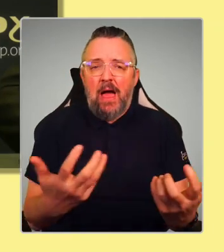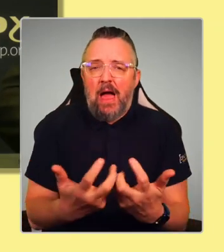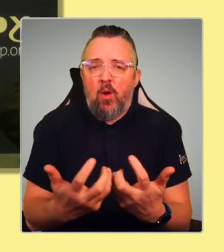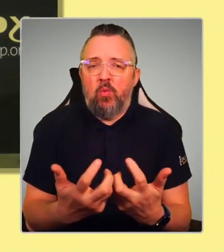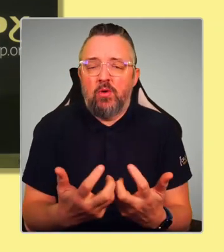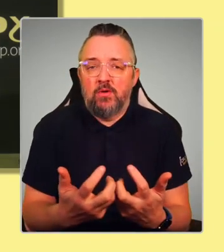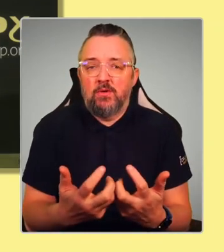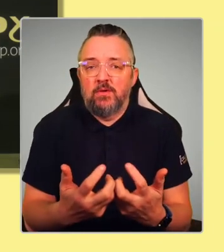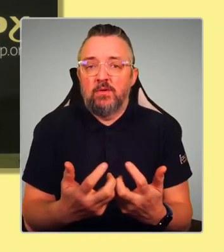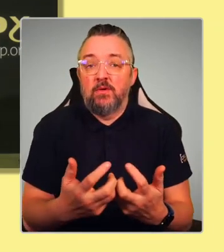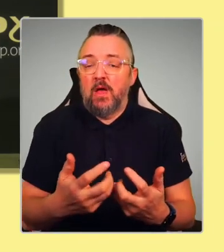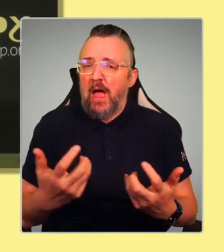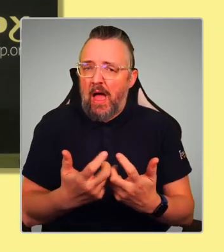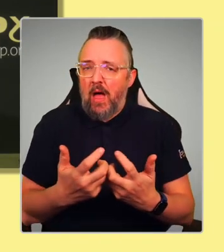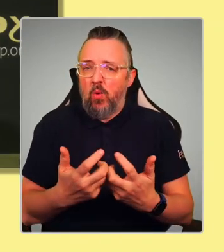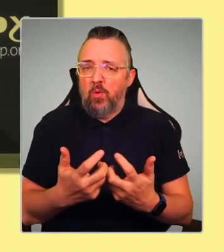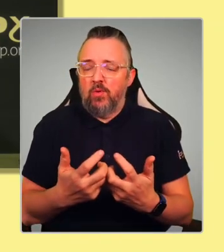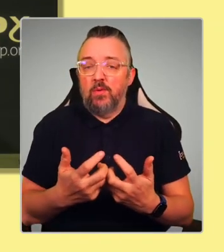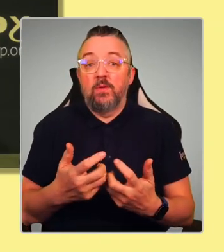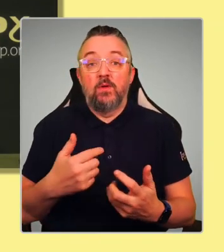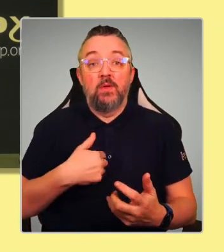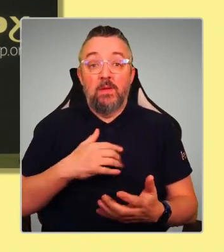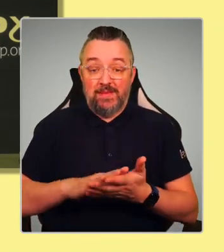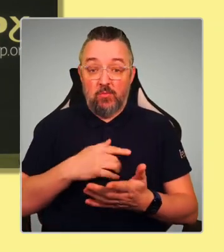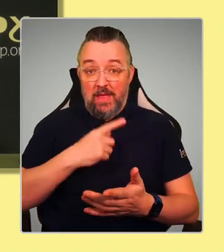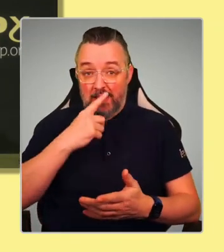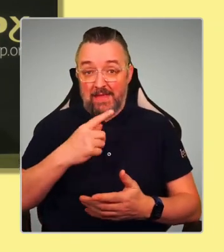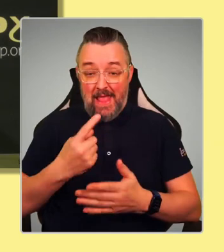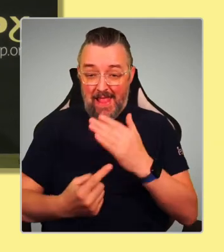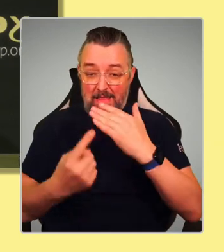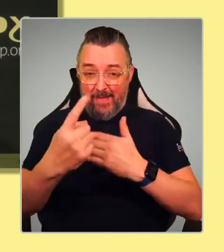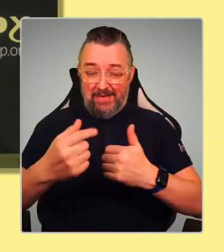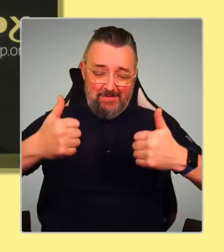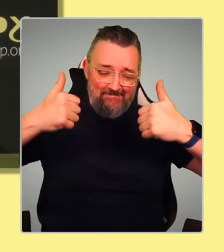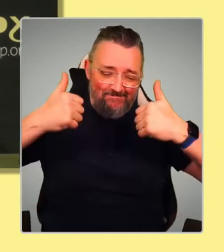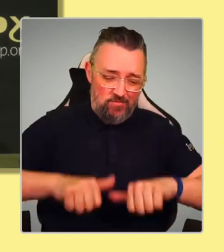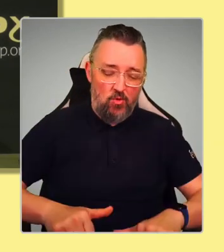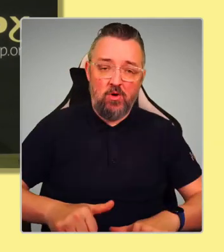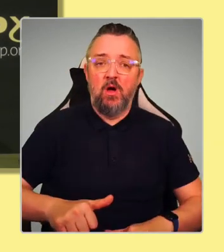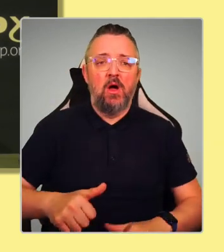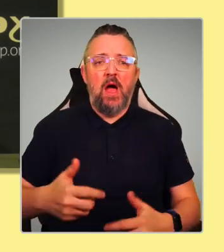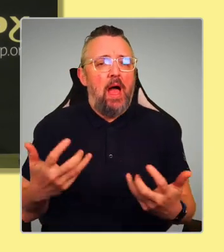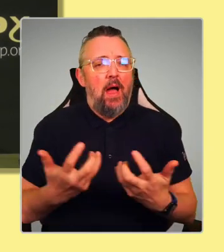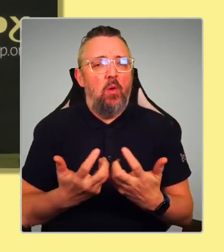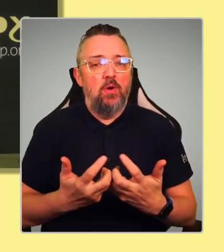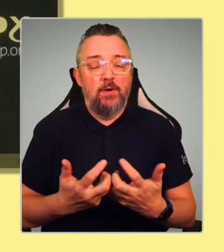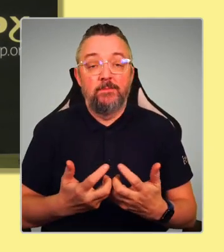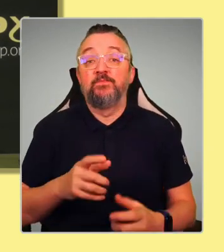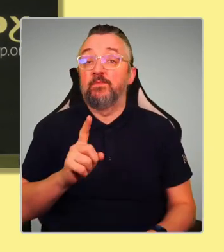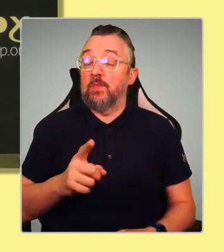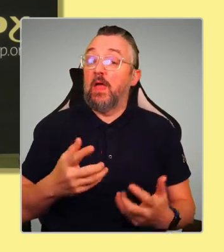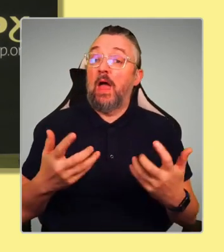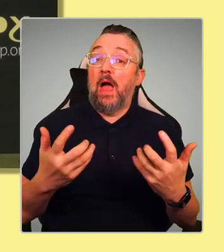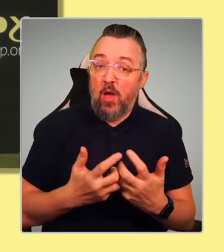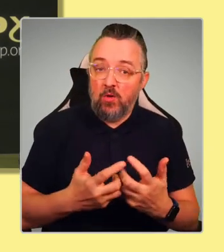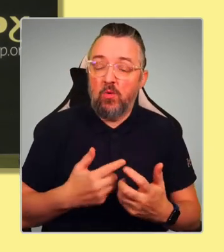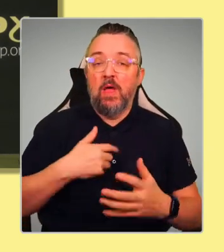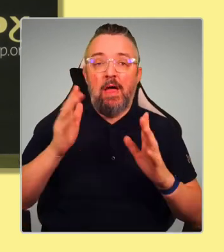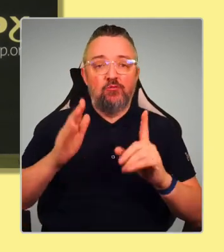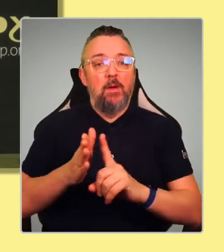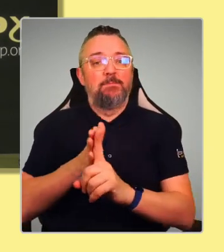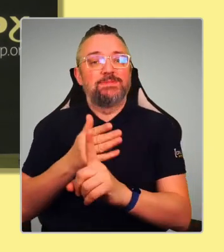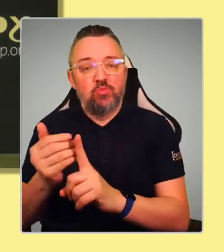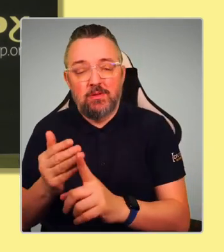We actually deliver independence once and for all. And we can only do that by persuading more people to join our